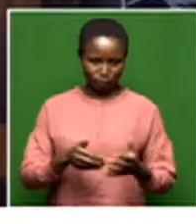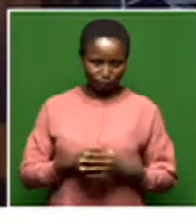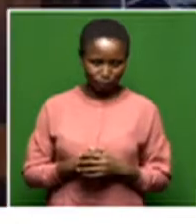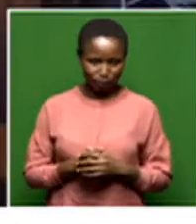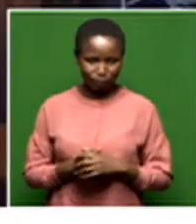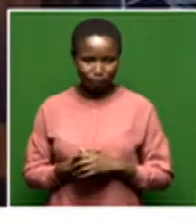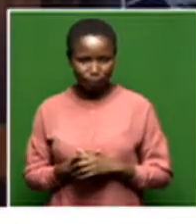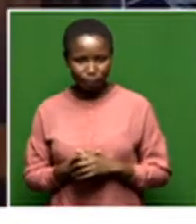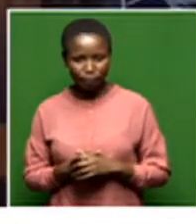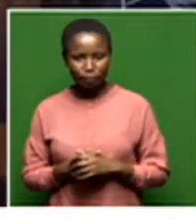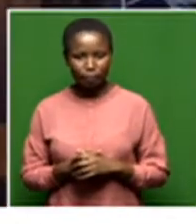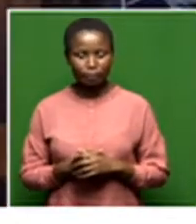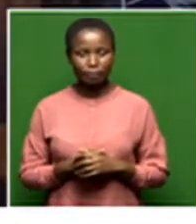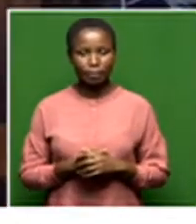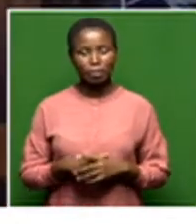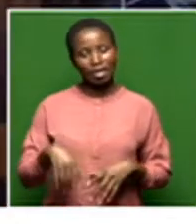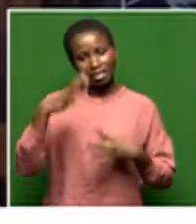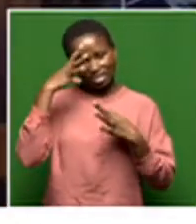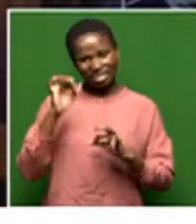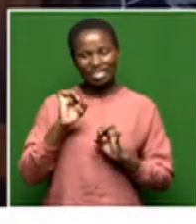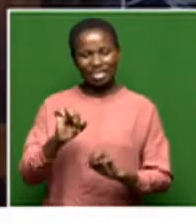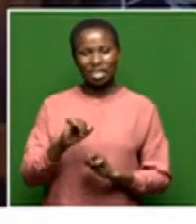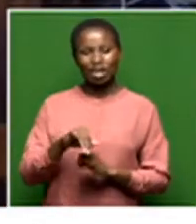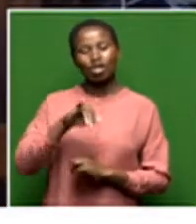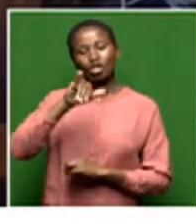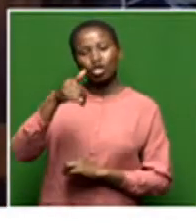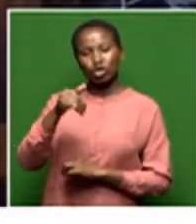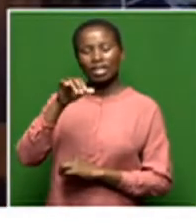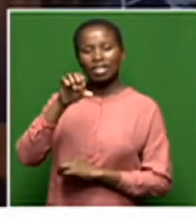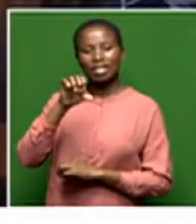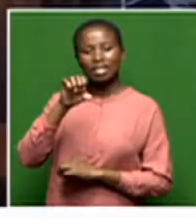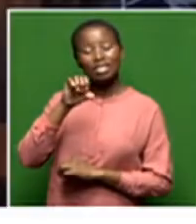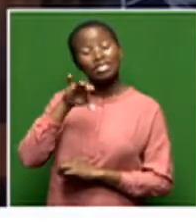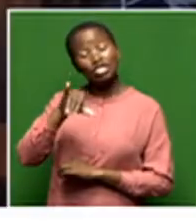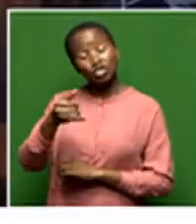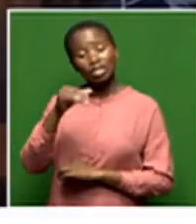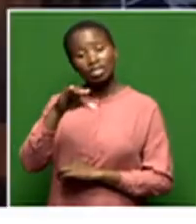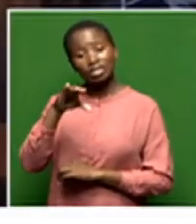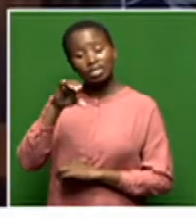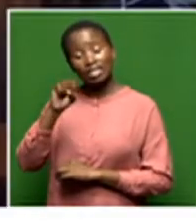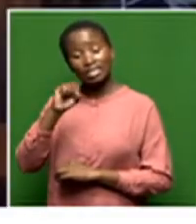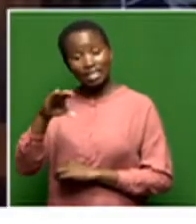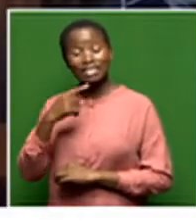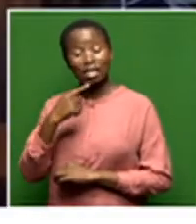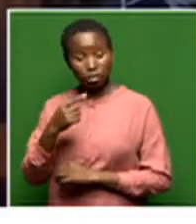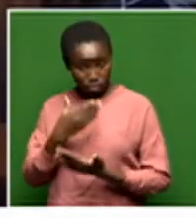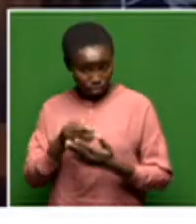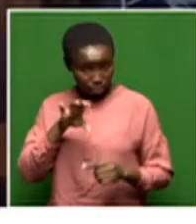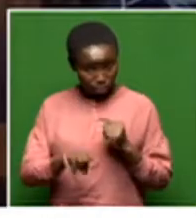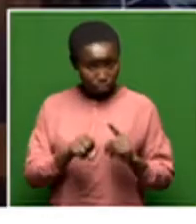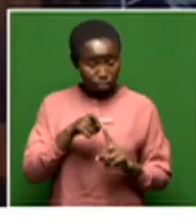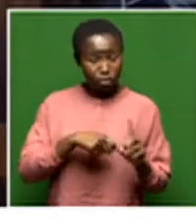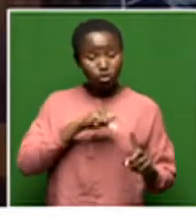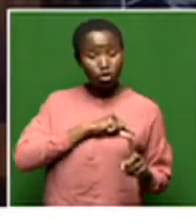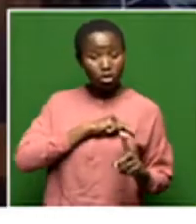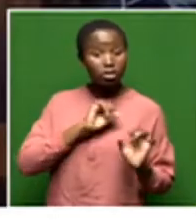The decision now for the JSC is, do we endorse this report of the tribunal? Do we find that there are indeed grounds